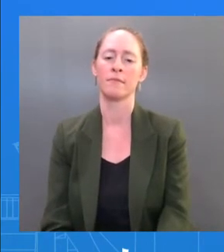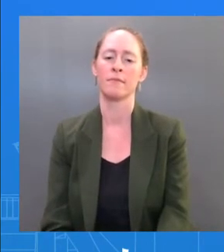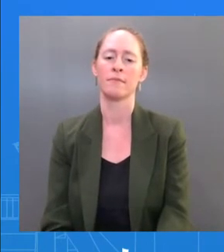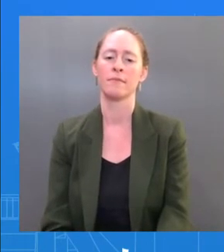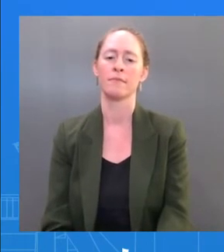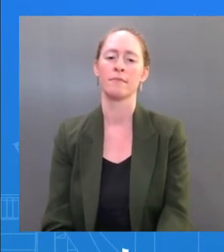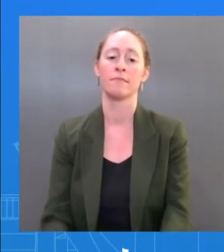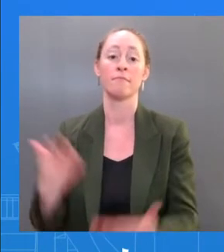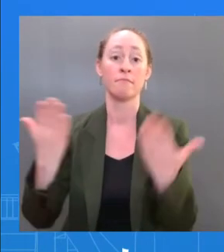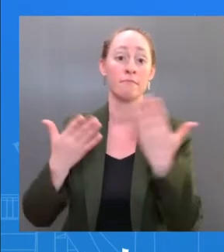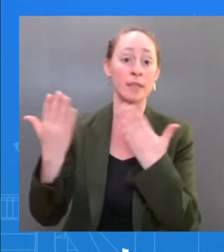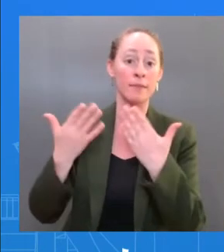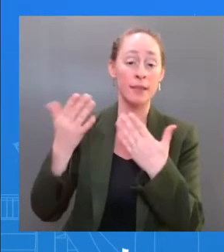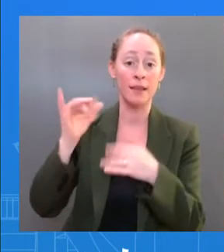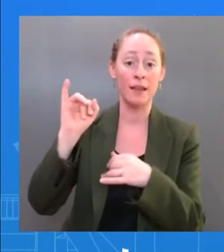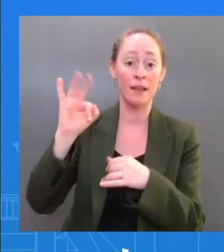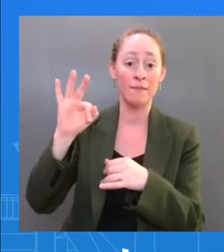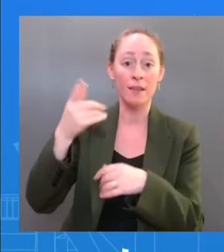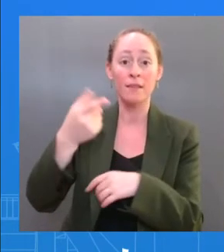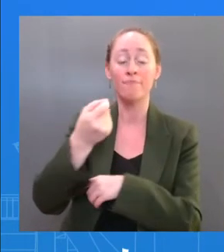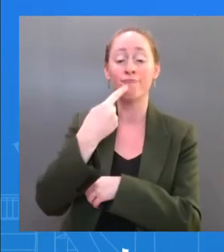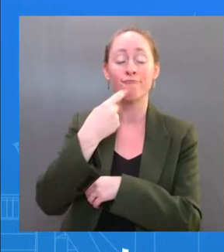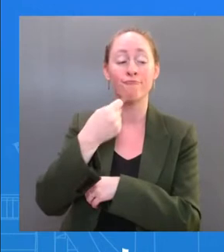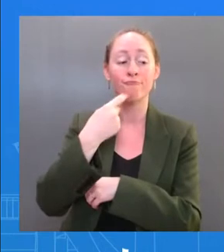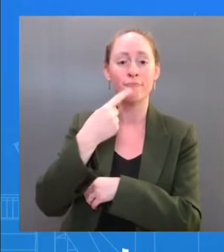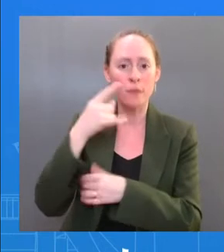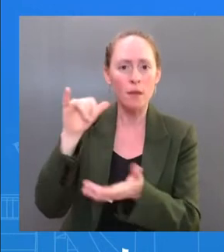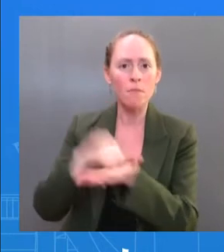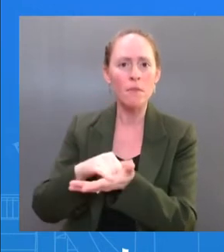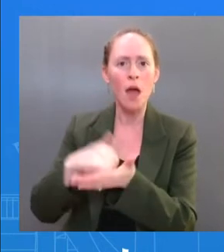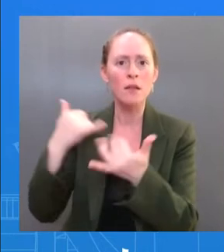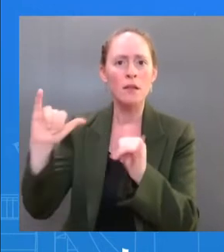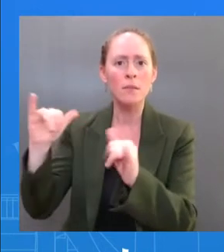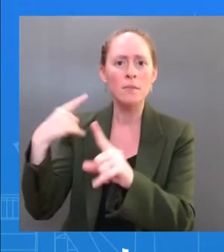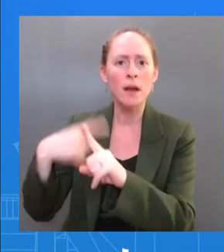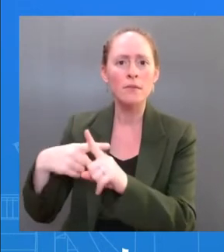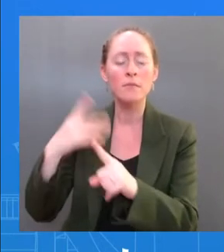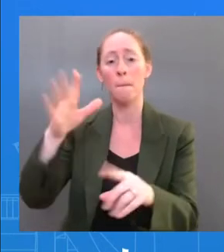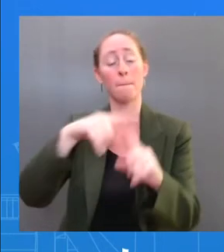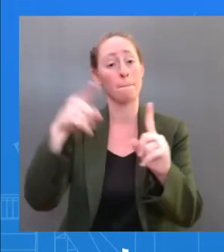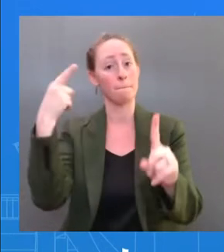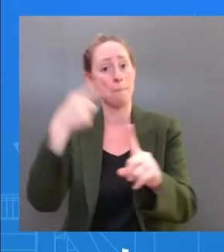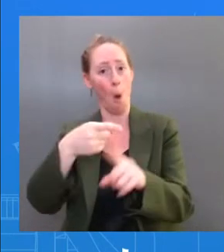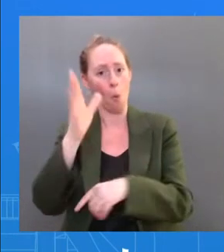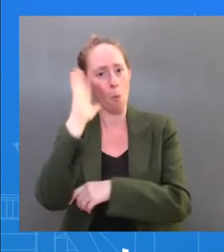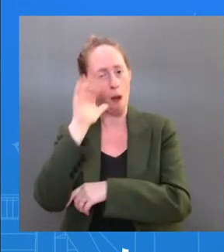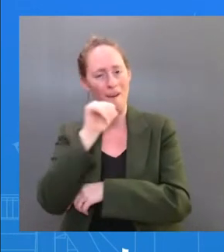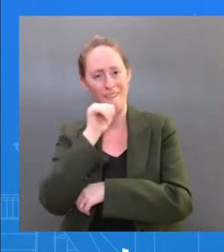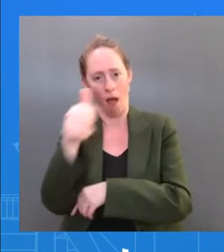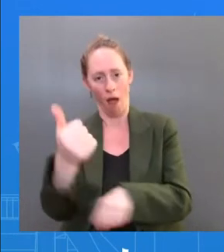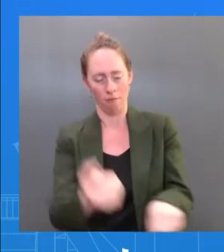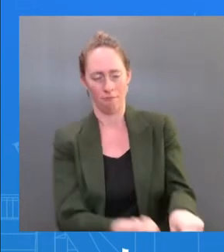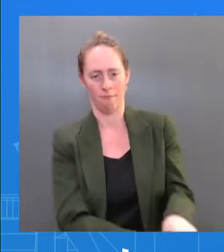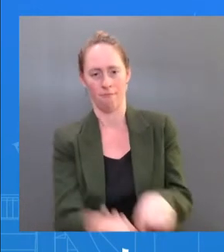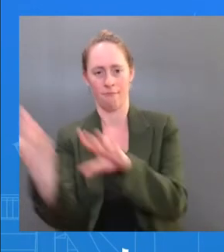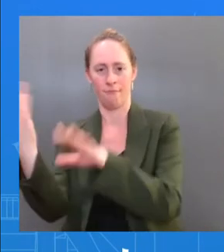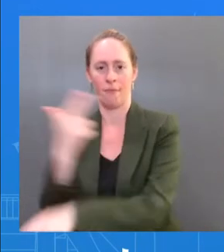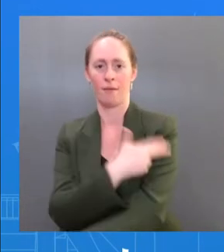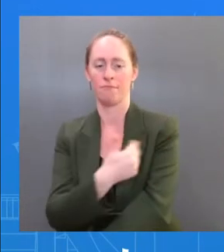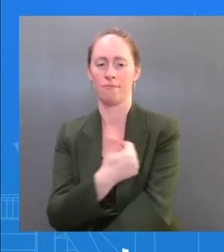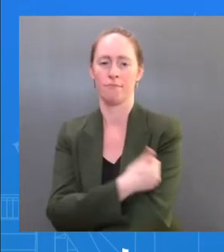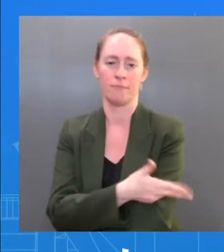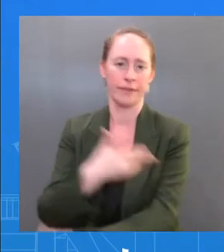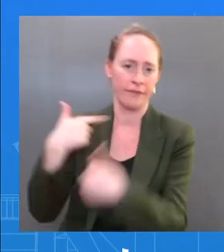keep people from getting seriously ill. And so it continues to work. You know, his physician is in charge of taking care of him.